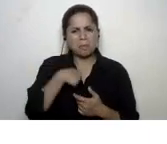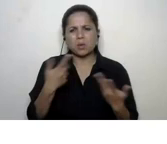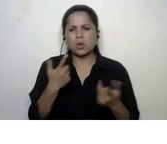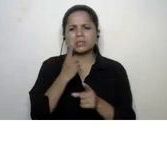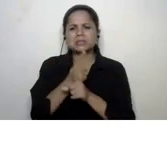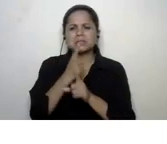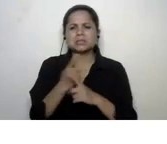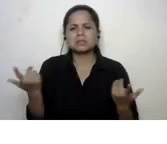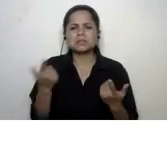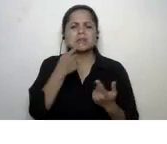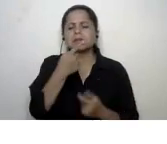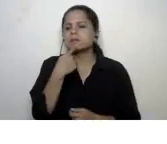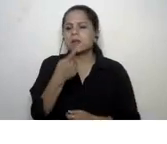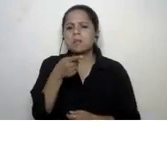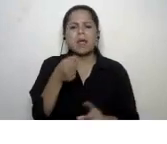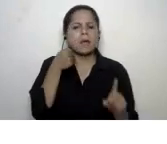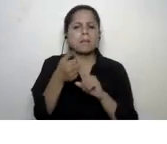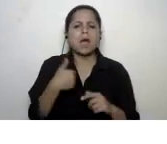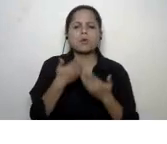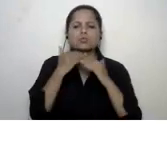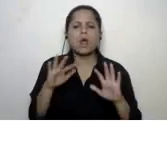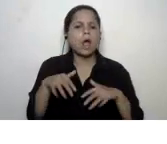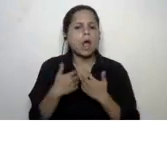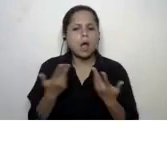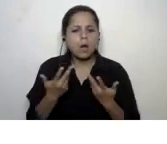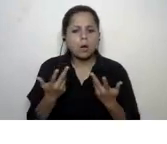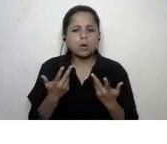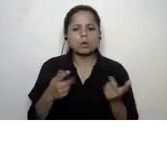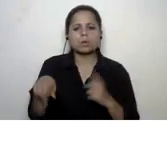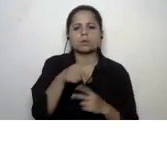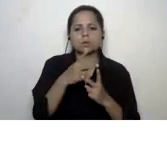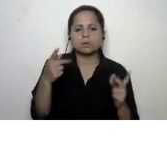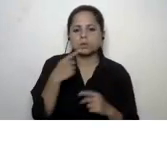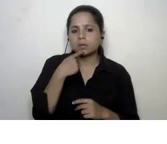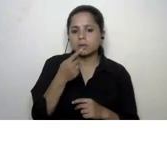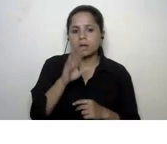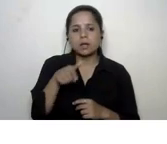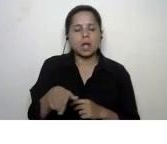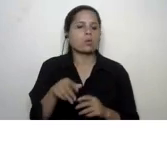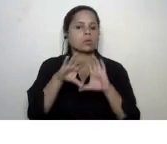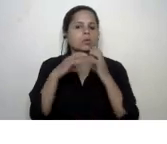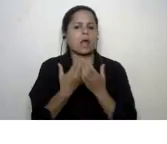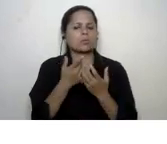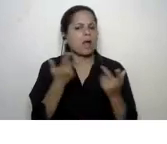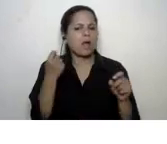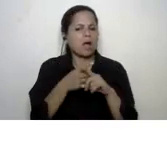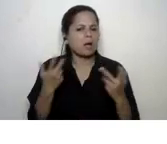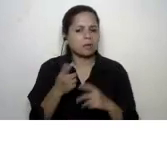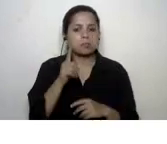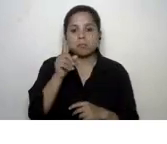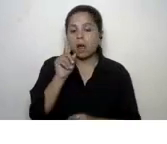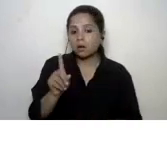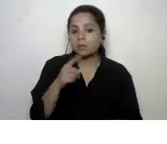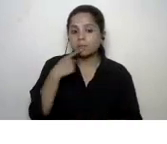how does it impact my student how is it going to interest my student in the classroom but it is very very